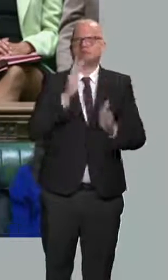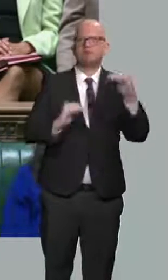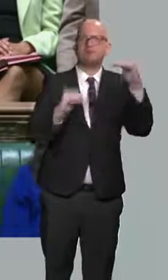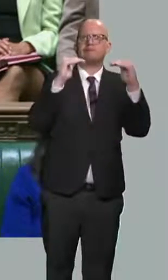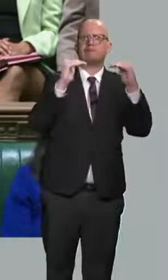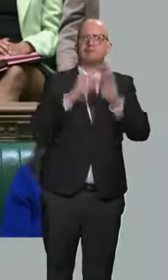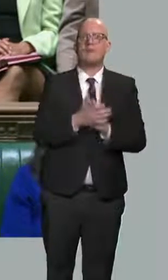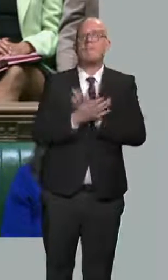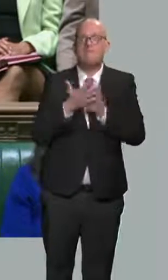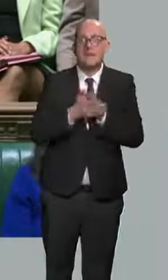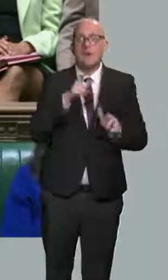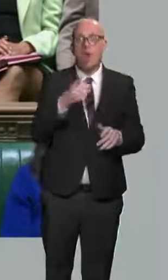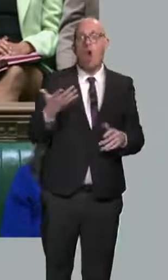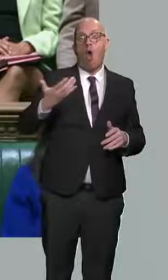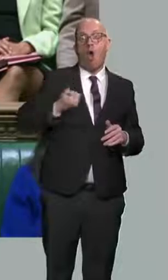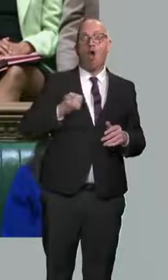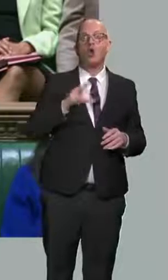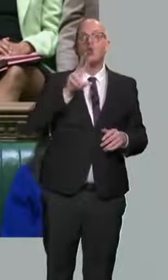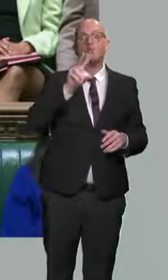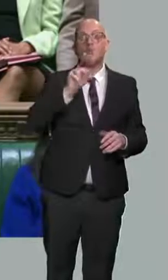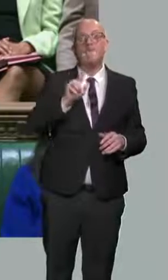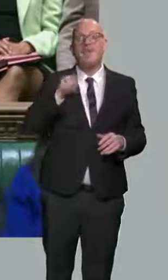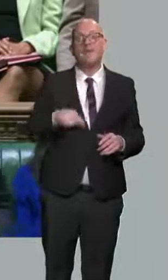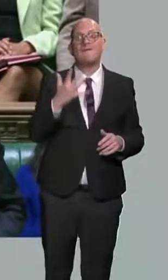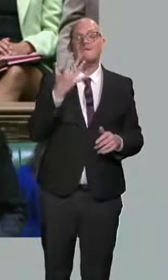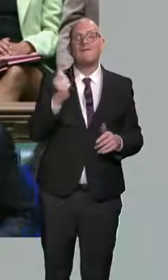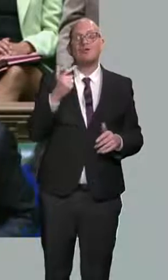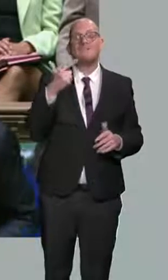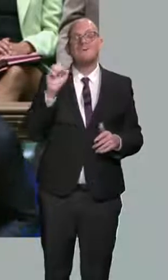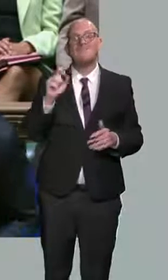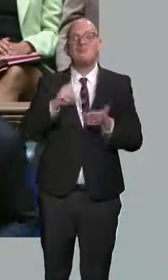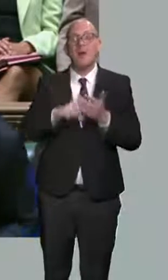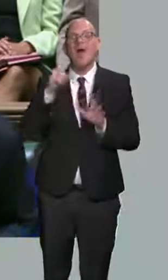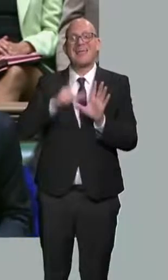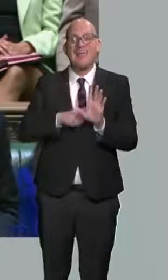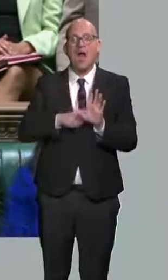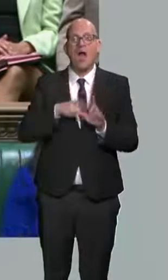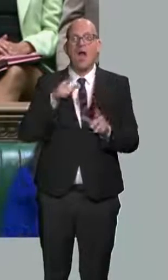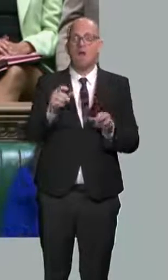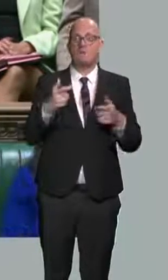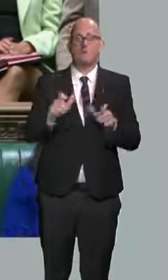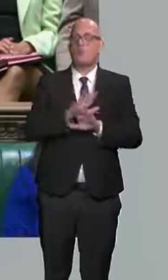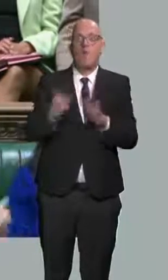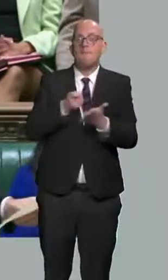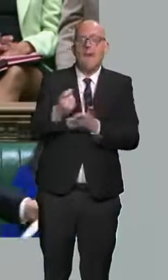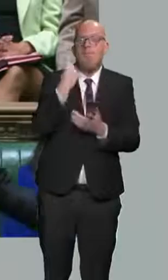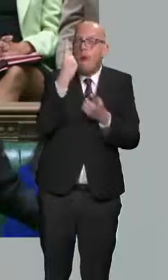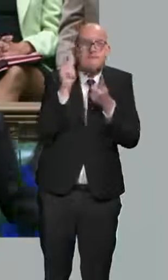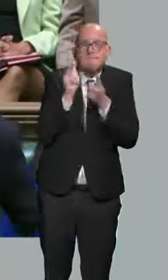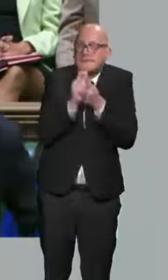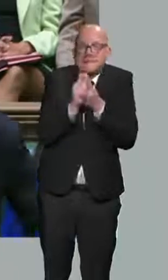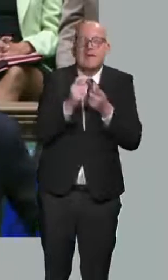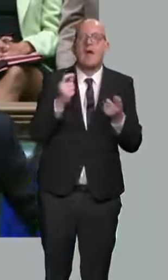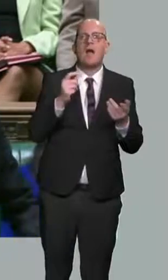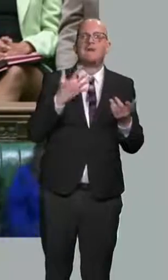will be able to earn £12,570 a year without paying a single penny of income tax on national